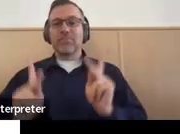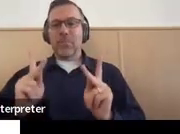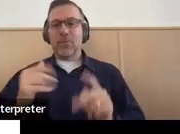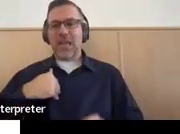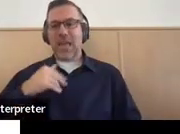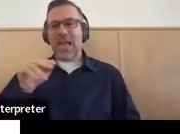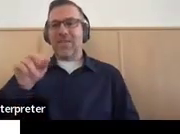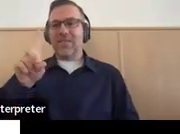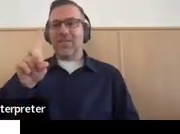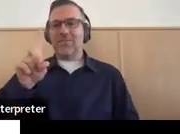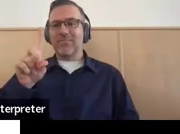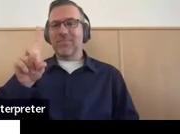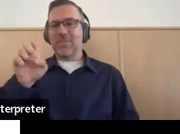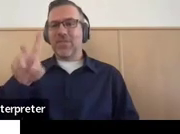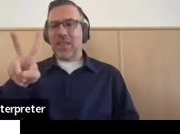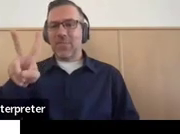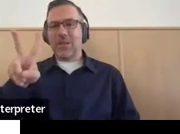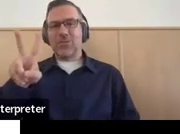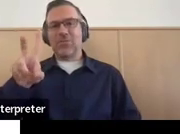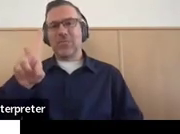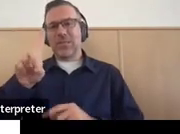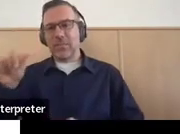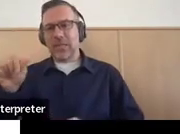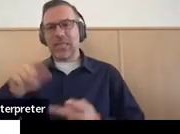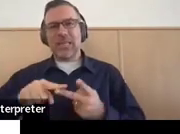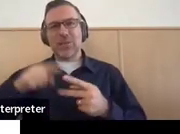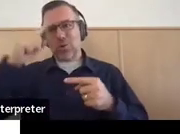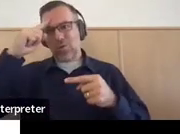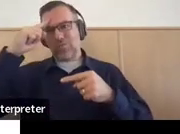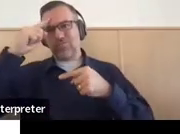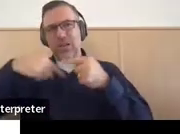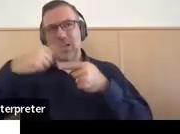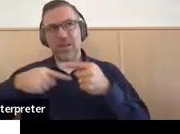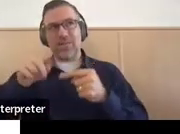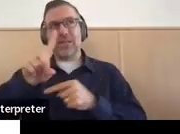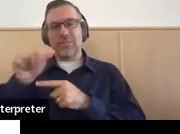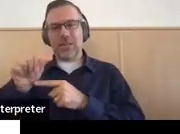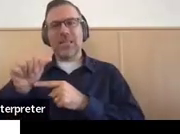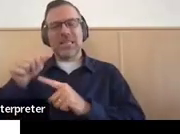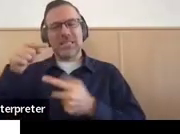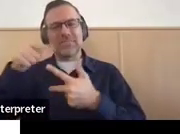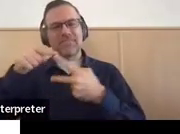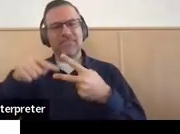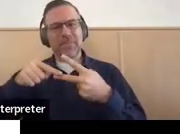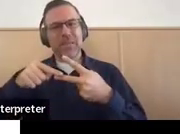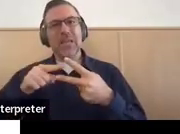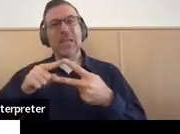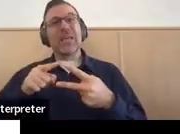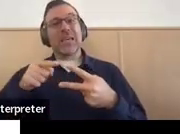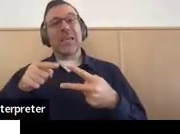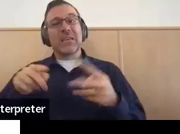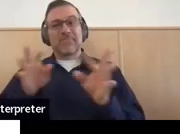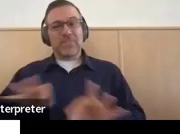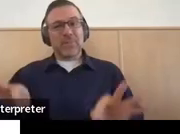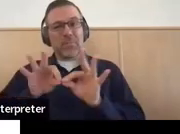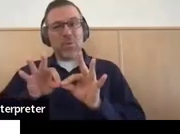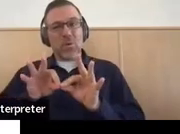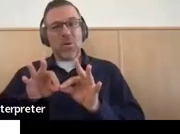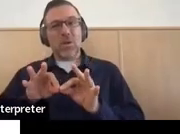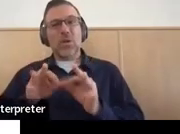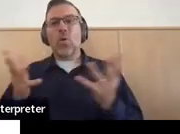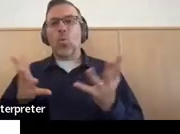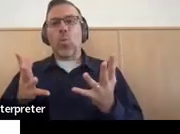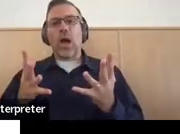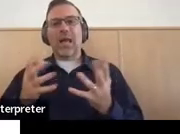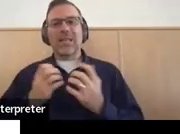most significant cognitive disabilities, we really want to keep in mind that their meaningful day